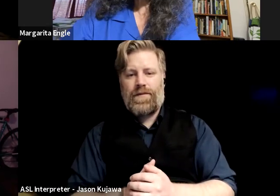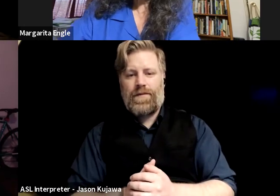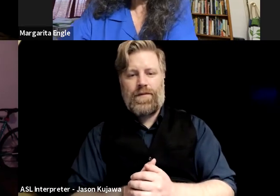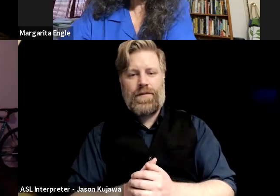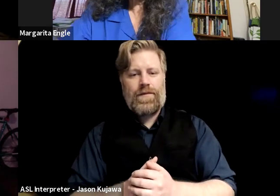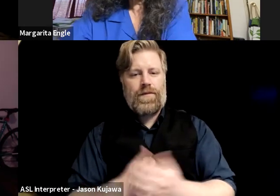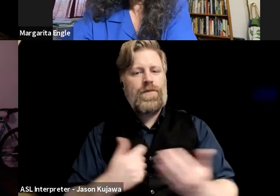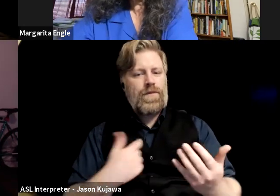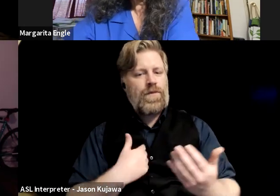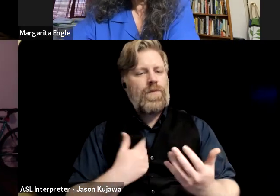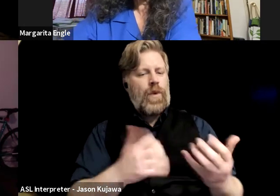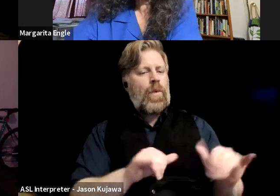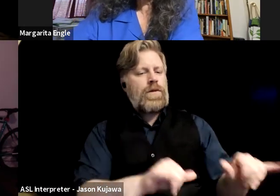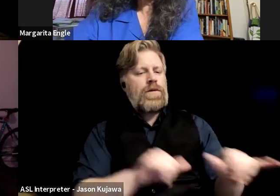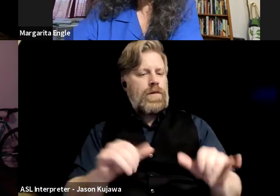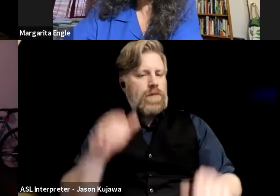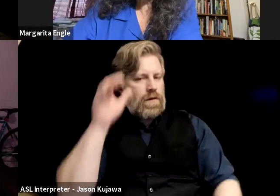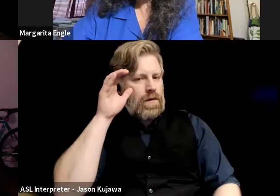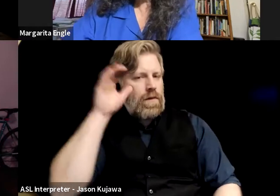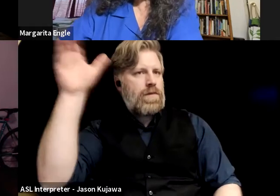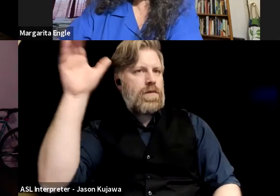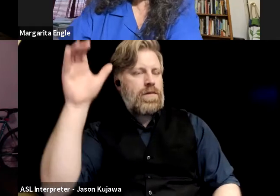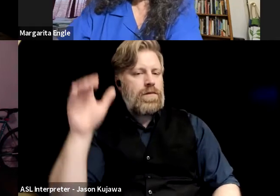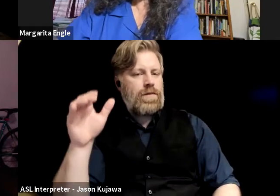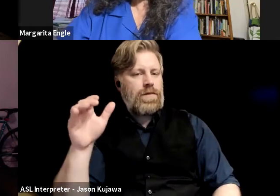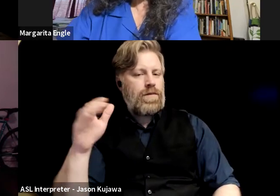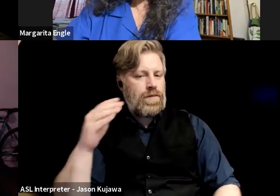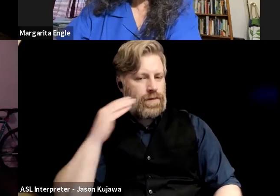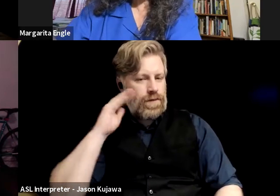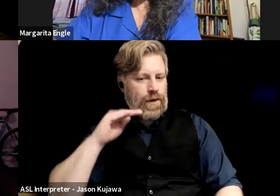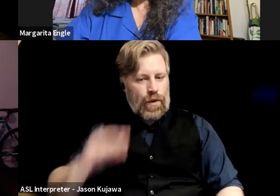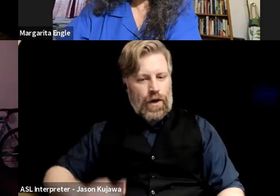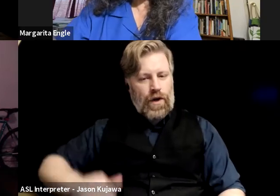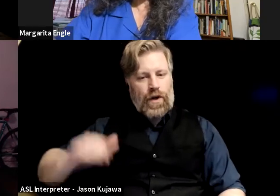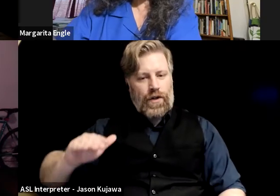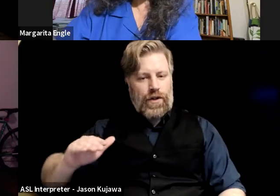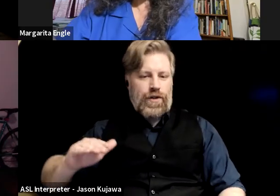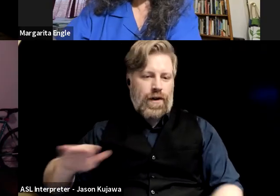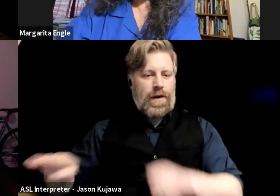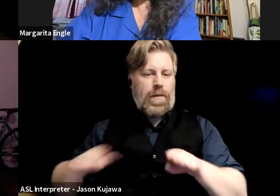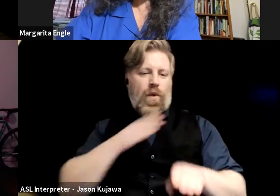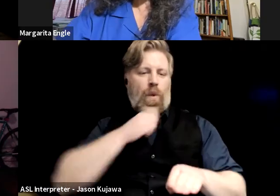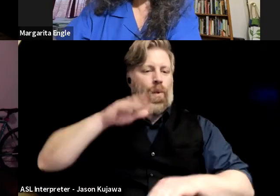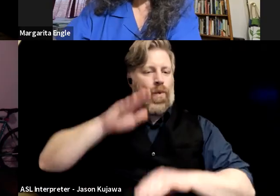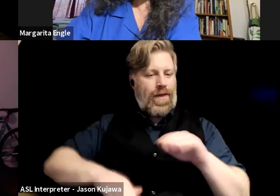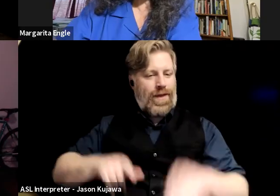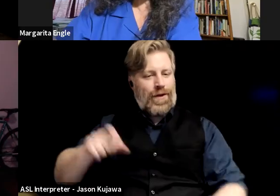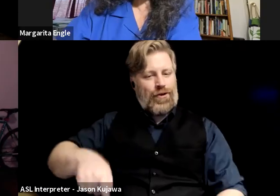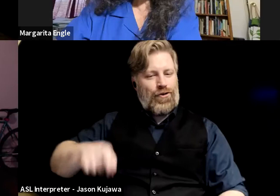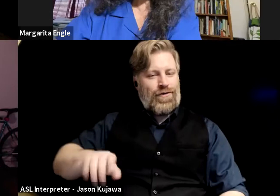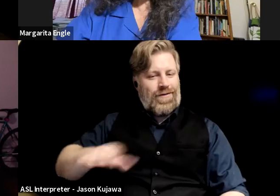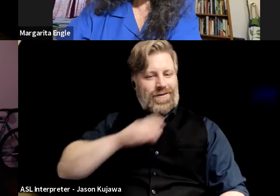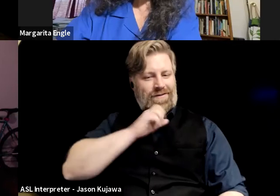spirit, or, um, you know, like a child who's very precocious, or we feel so much of that emotional